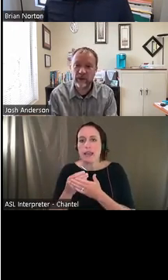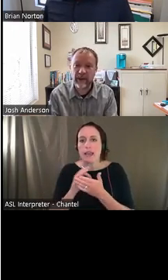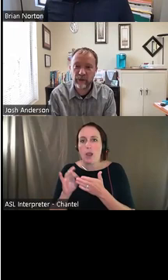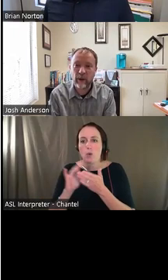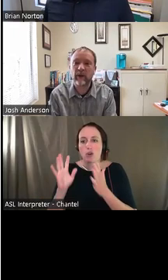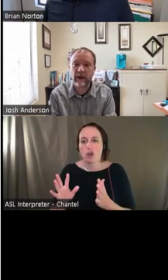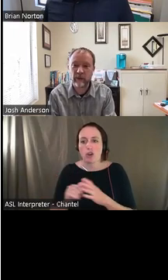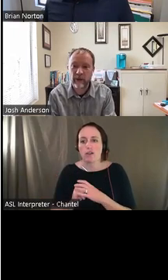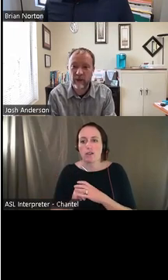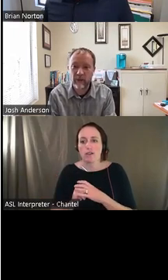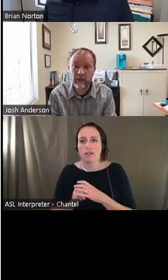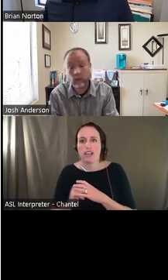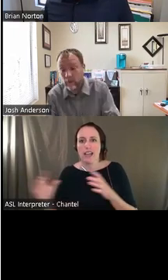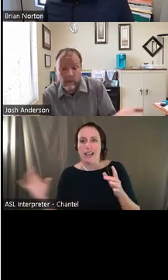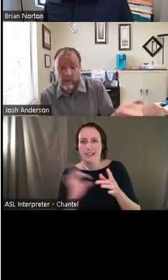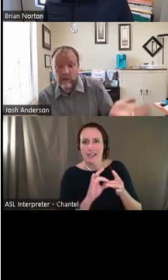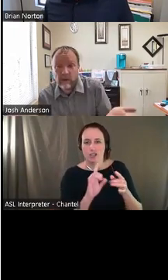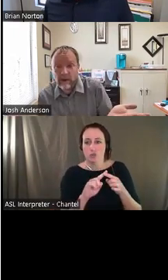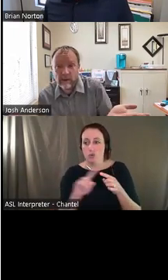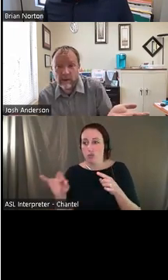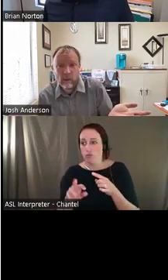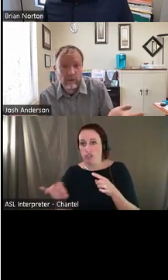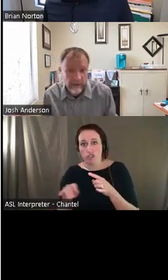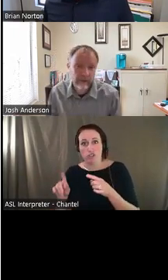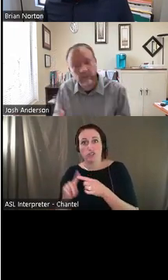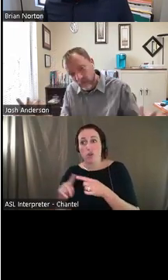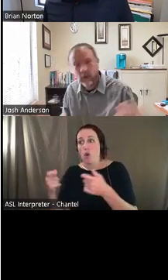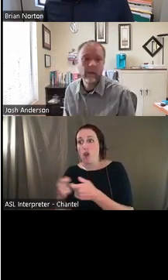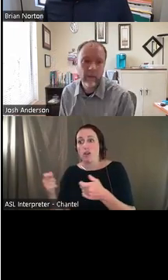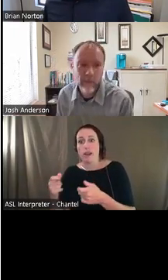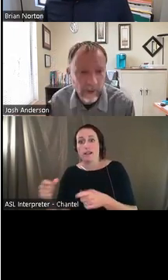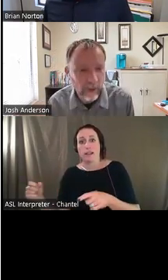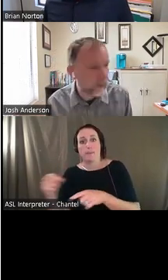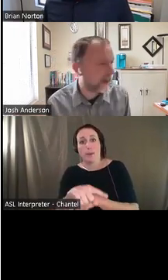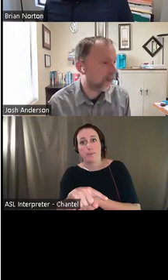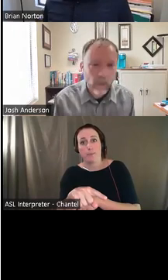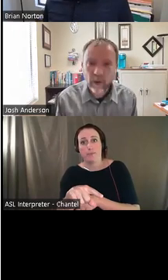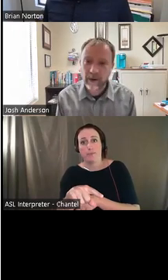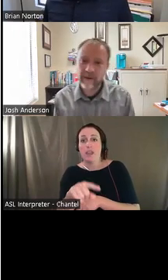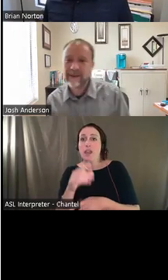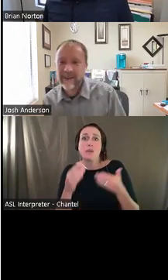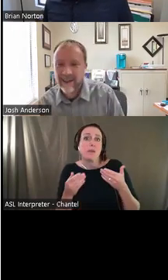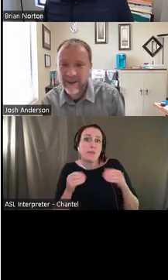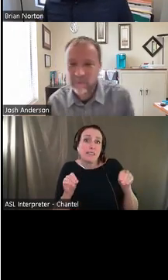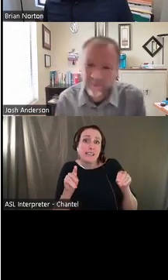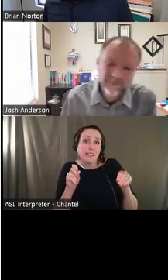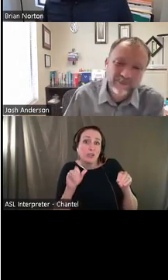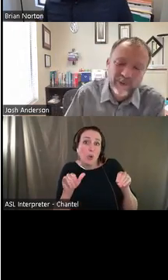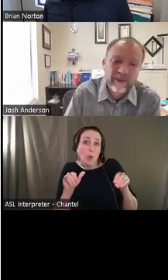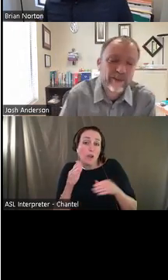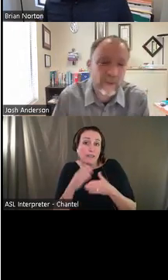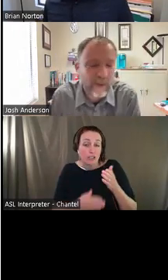spits the change out kind of style, but they're like, well, maybe they sell that in the toy section. Maybe they do that might work. Um,